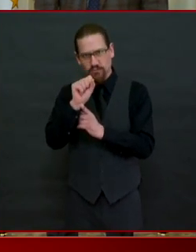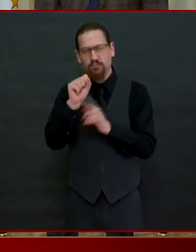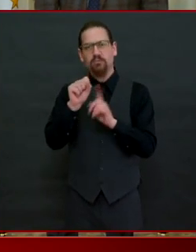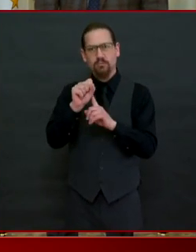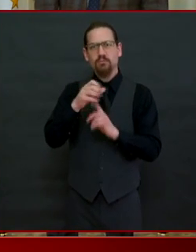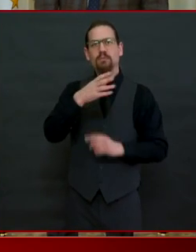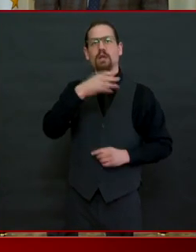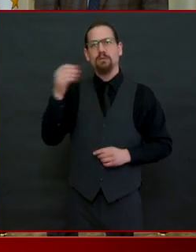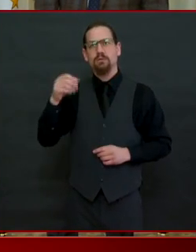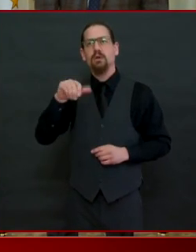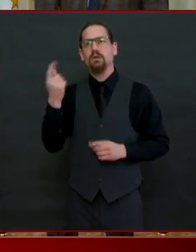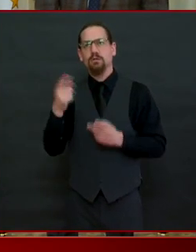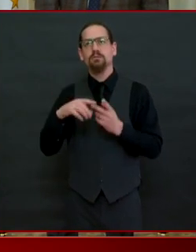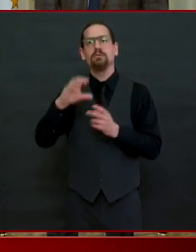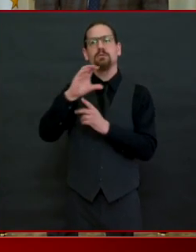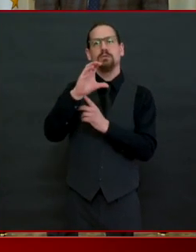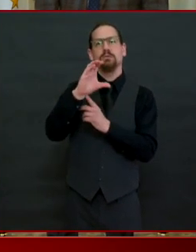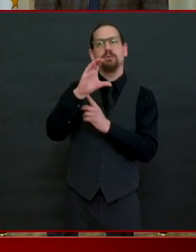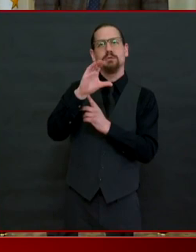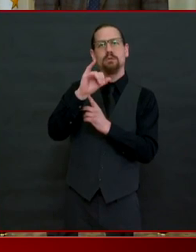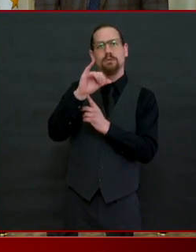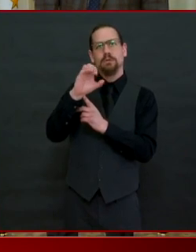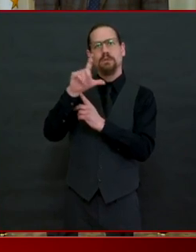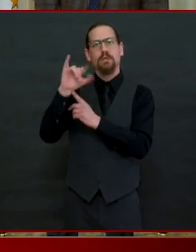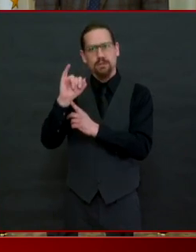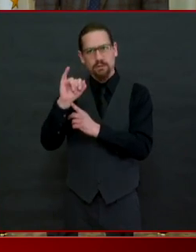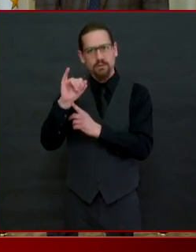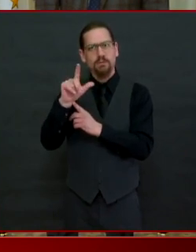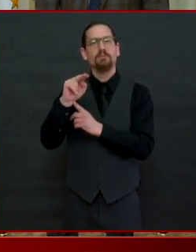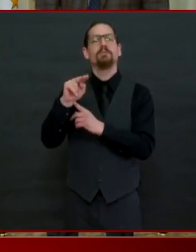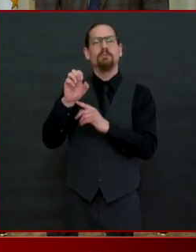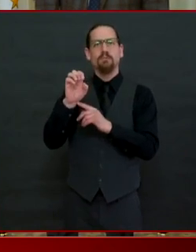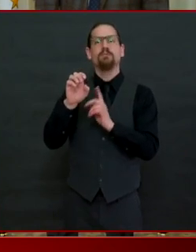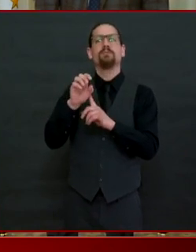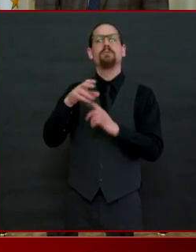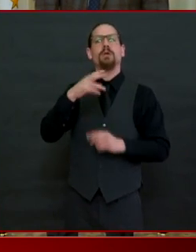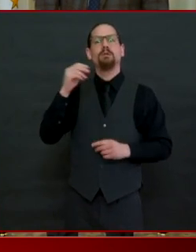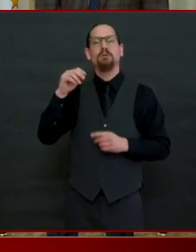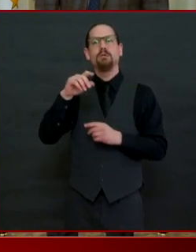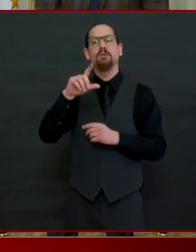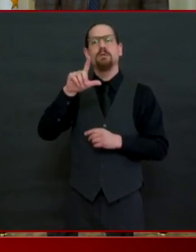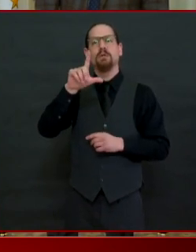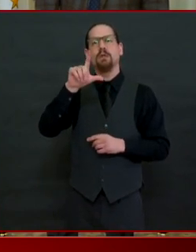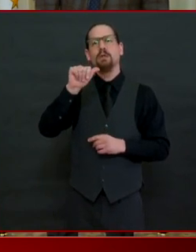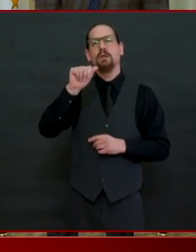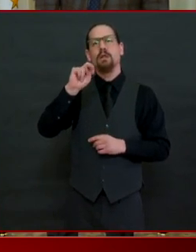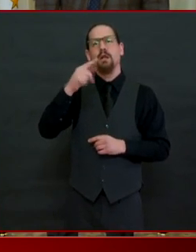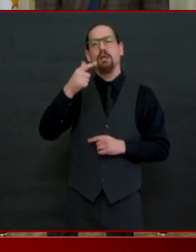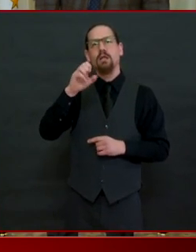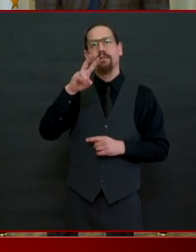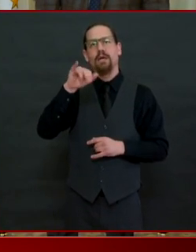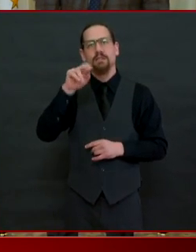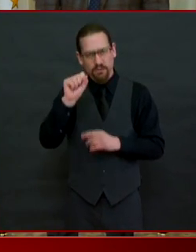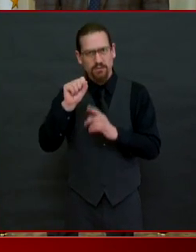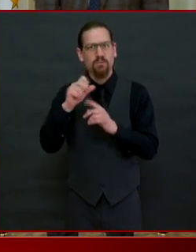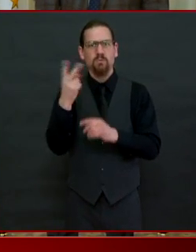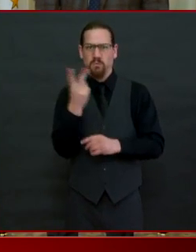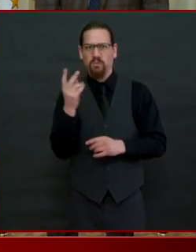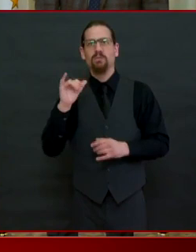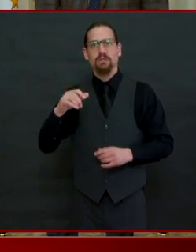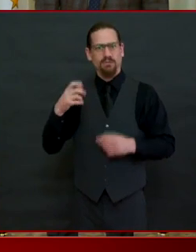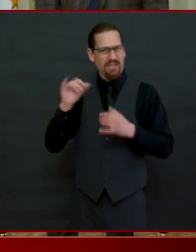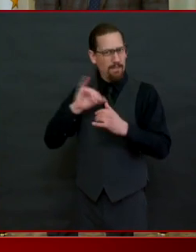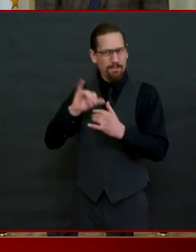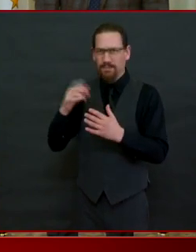have been outstanding servants to the people of rhode island and so i want to thank you guys for your work and let you know that i take